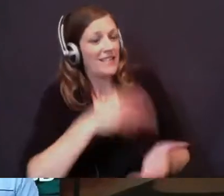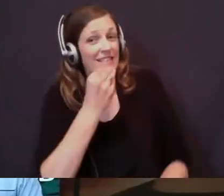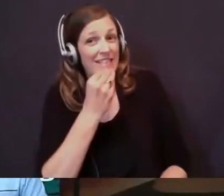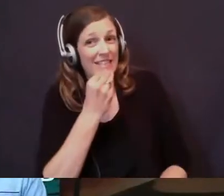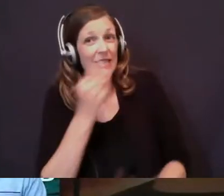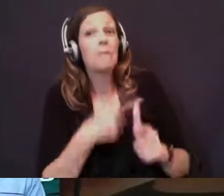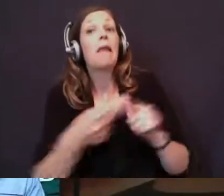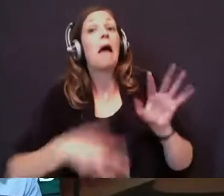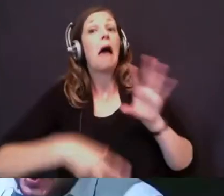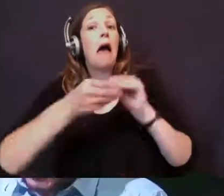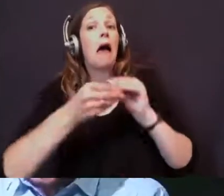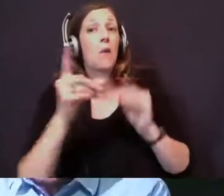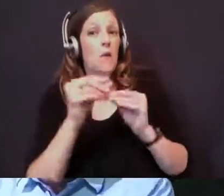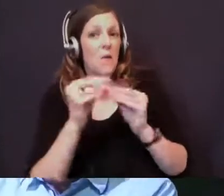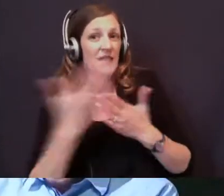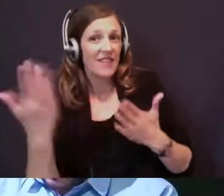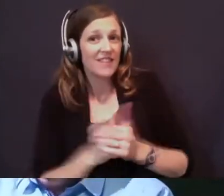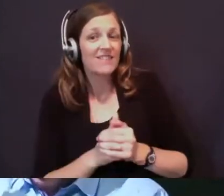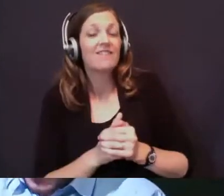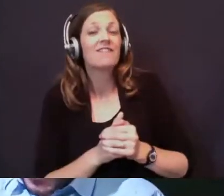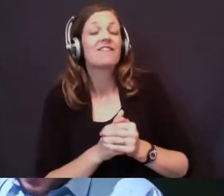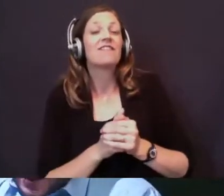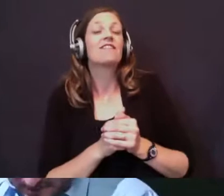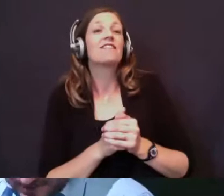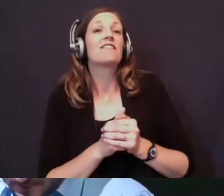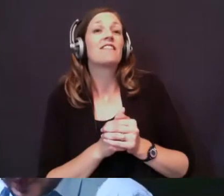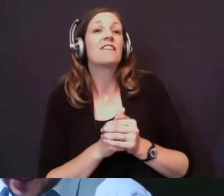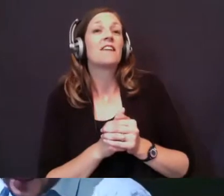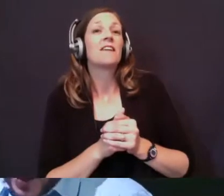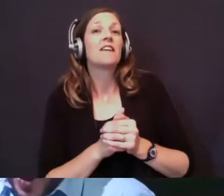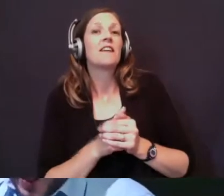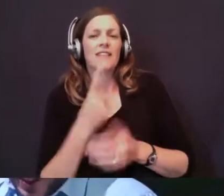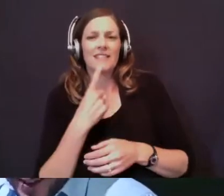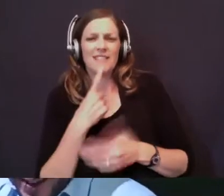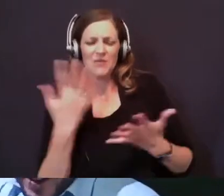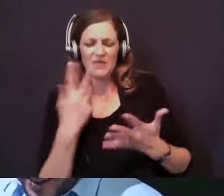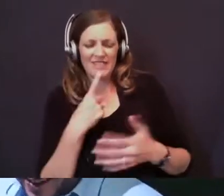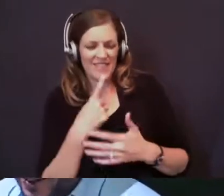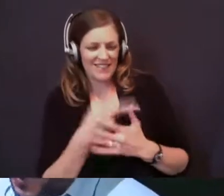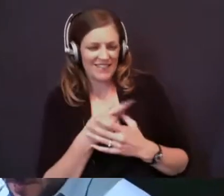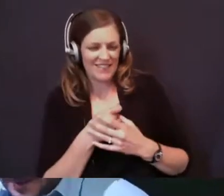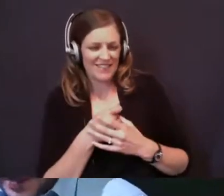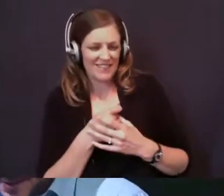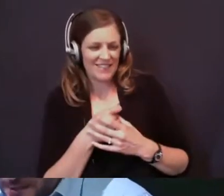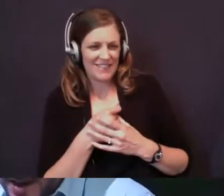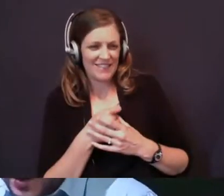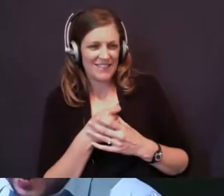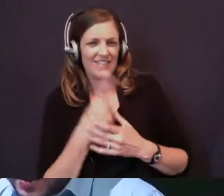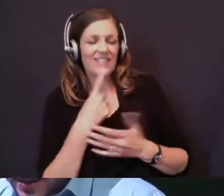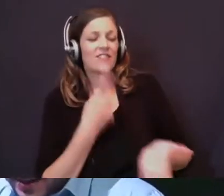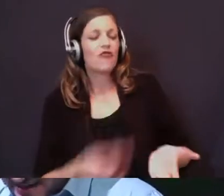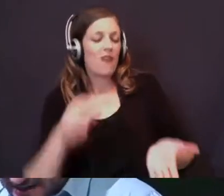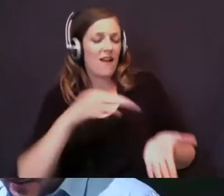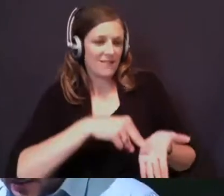he says one more thing. He says that—what does he say here? He says, arise